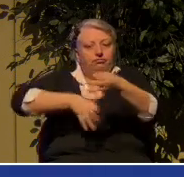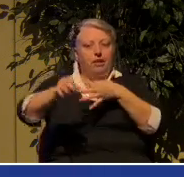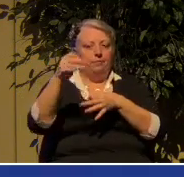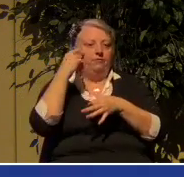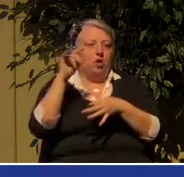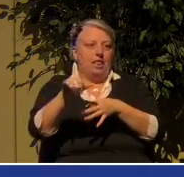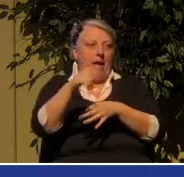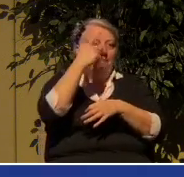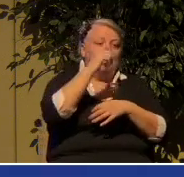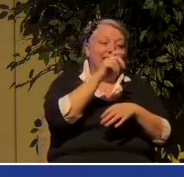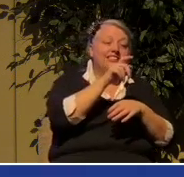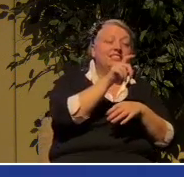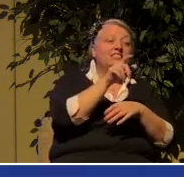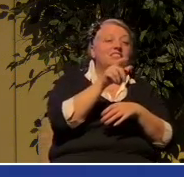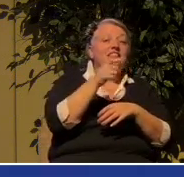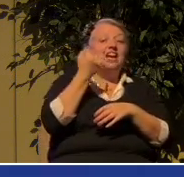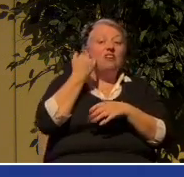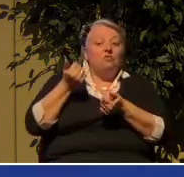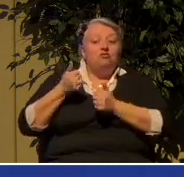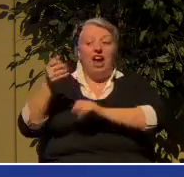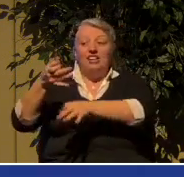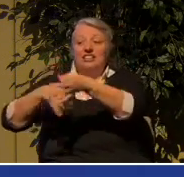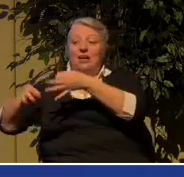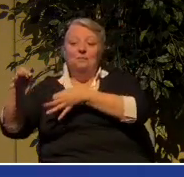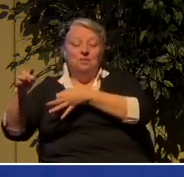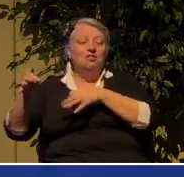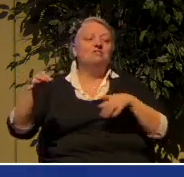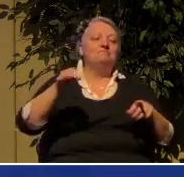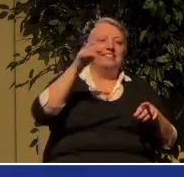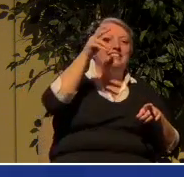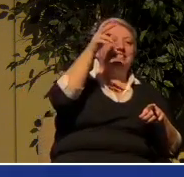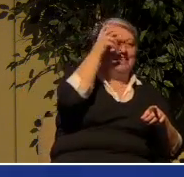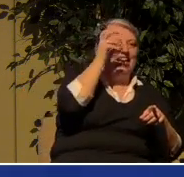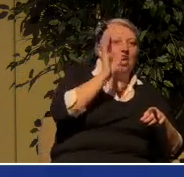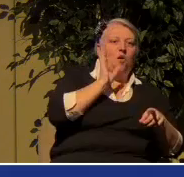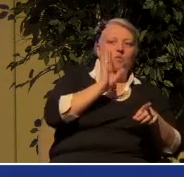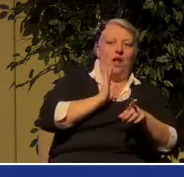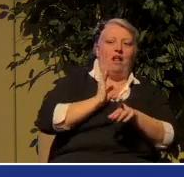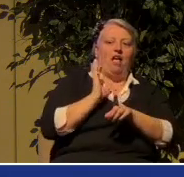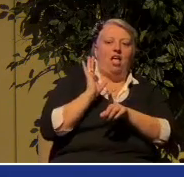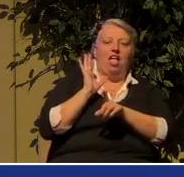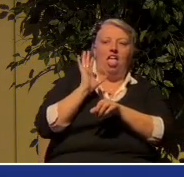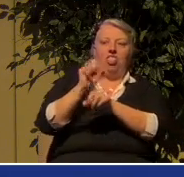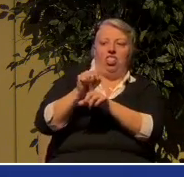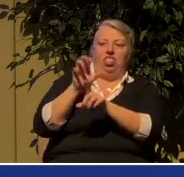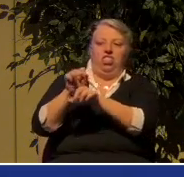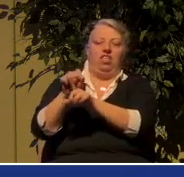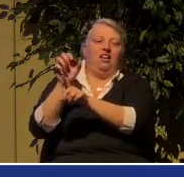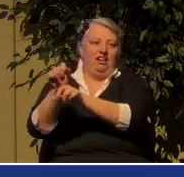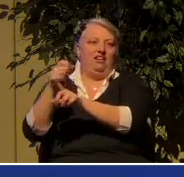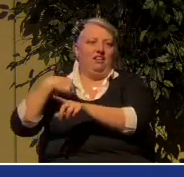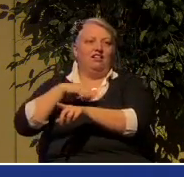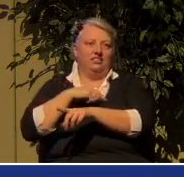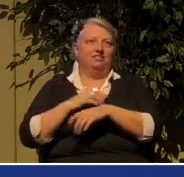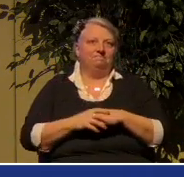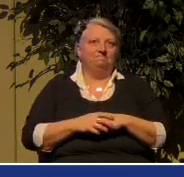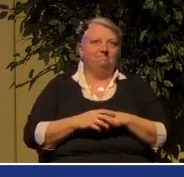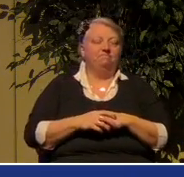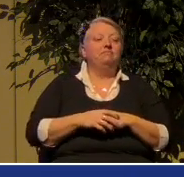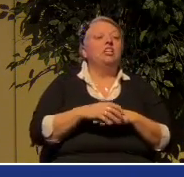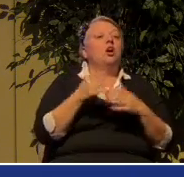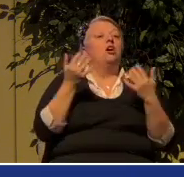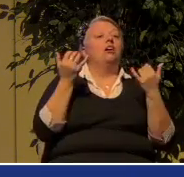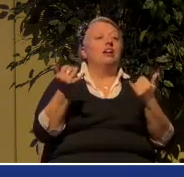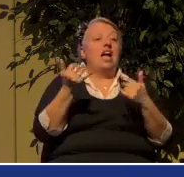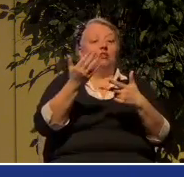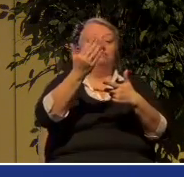every other way. That brings us this morning, then, to a third practical implication of what we've been